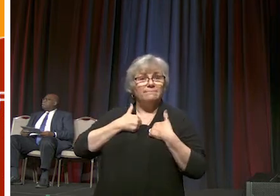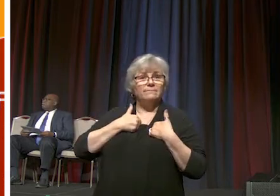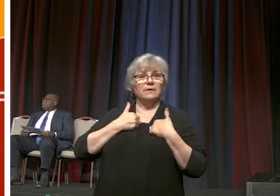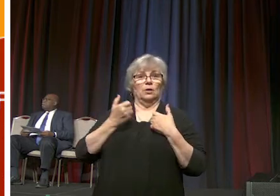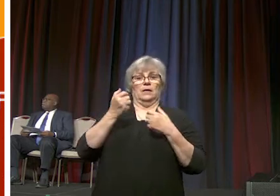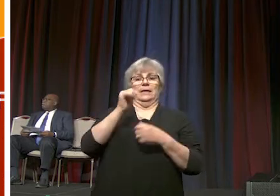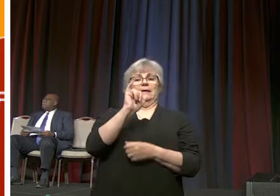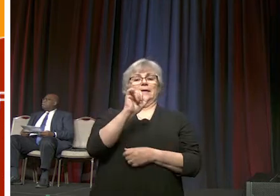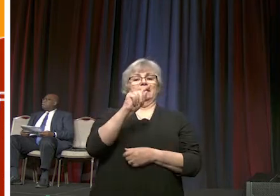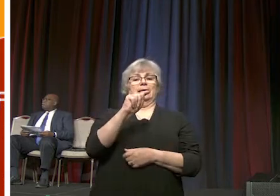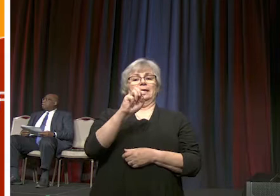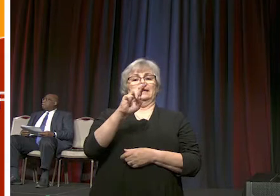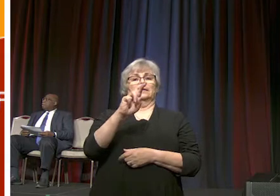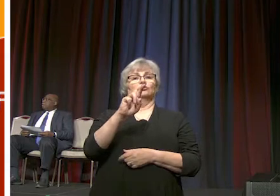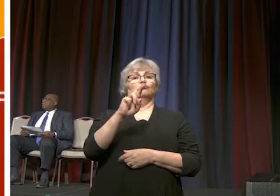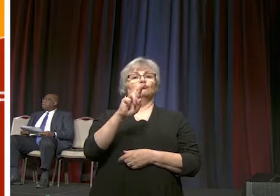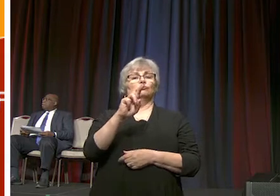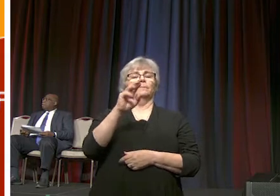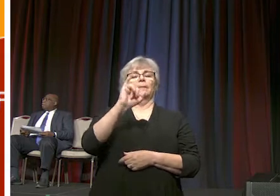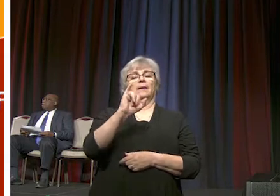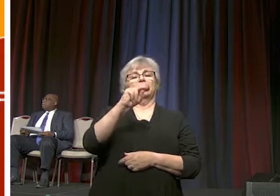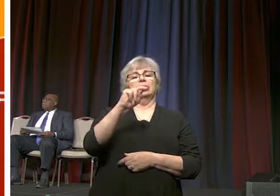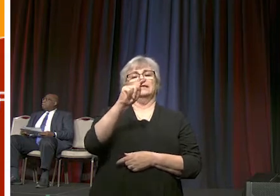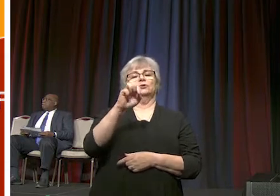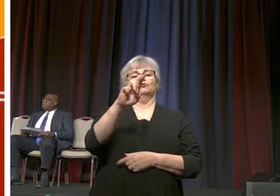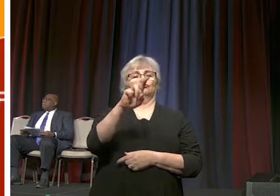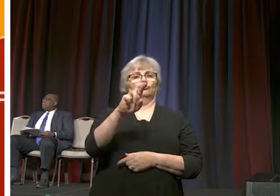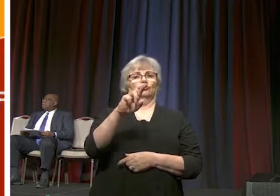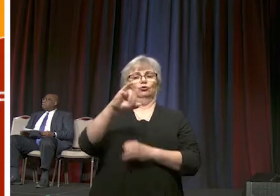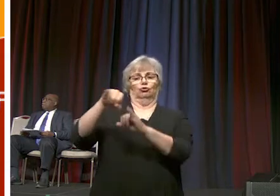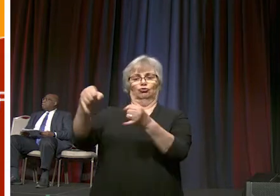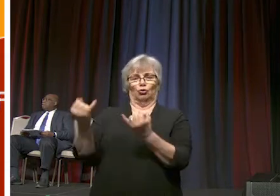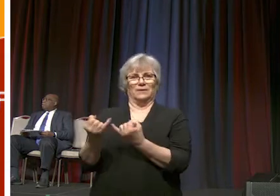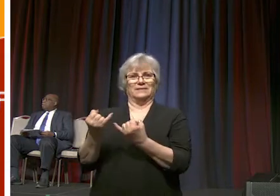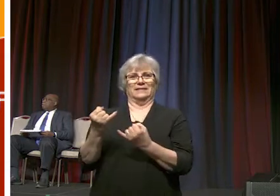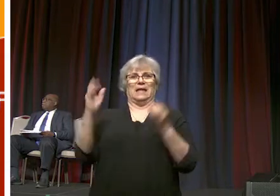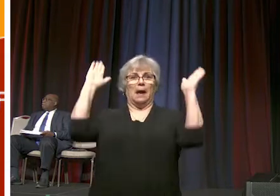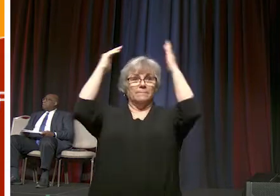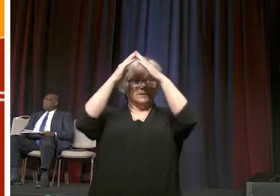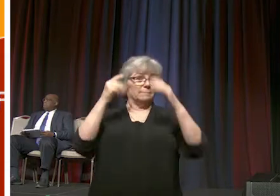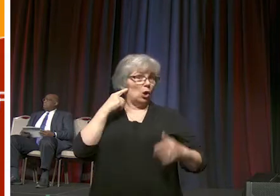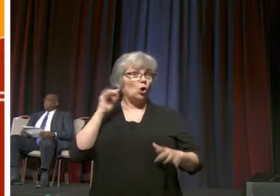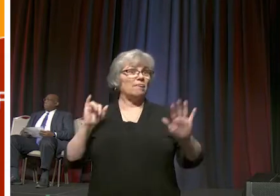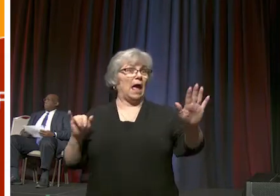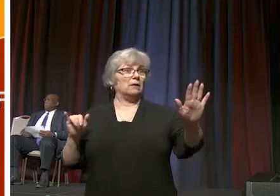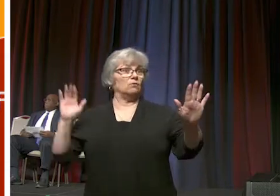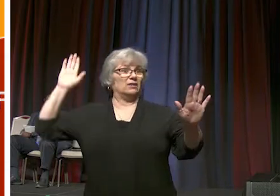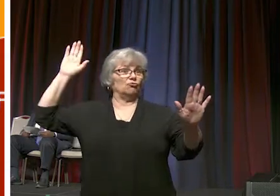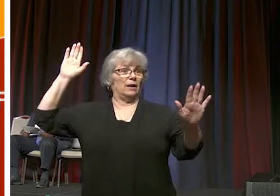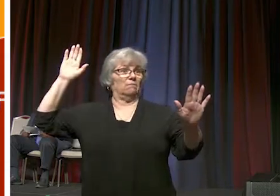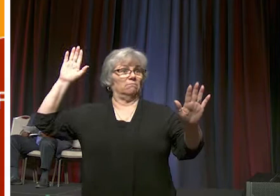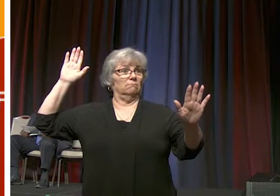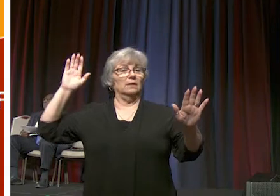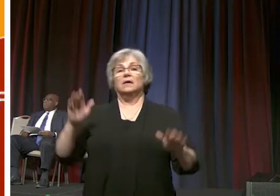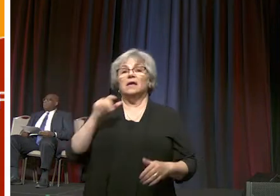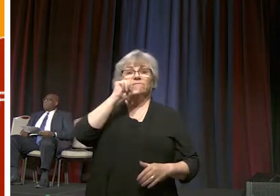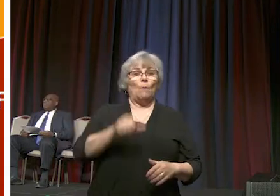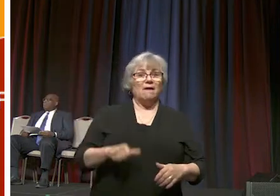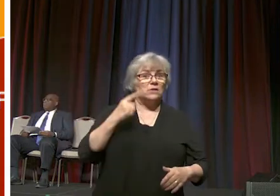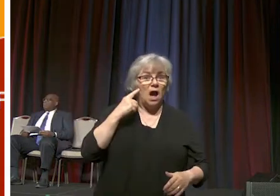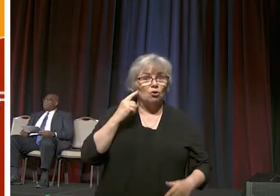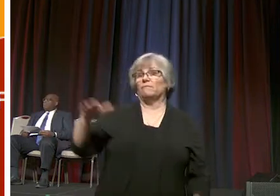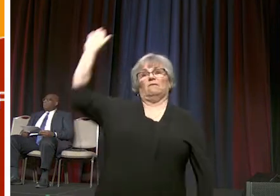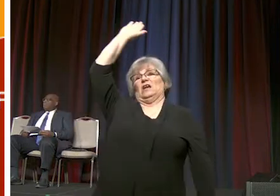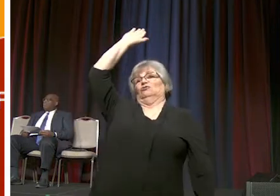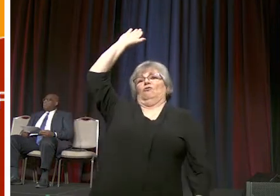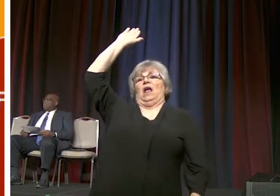jurisdictional committee on the episcopacy everybody heard of that raise your hand okay everybody hasn't heard of that